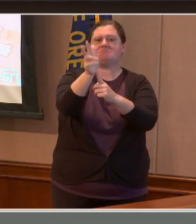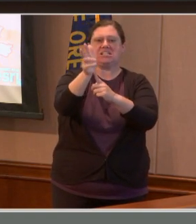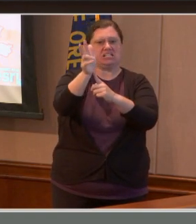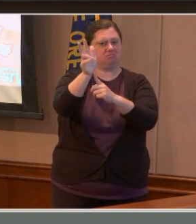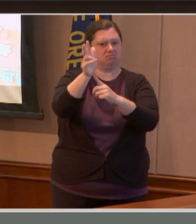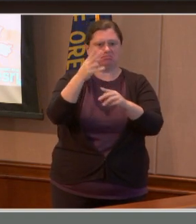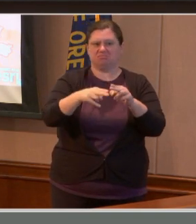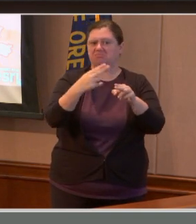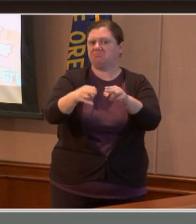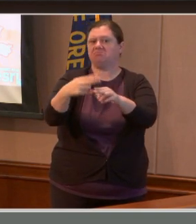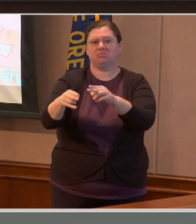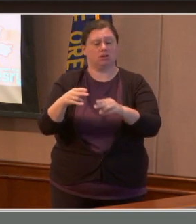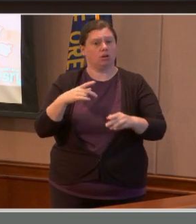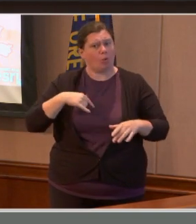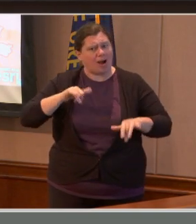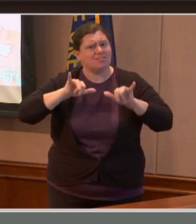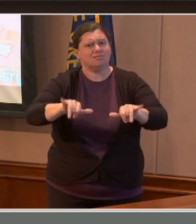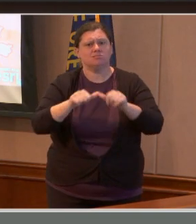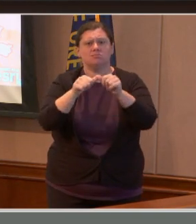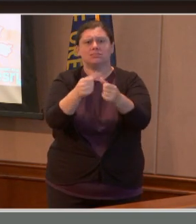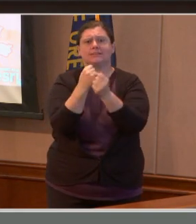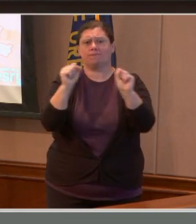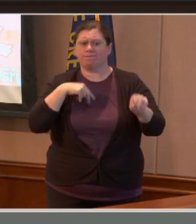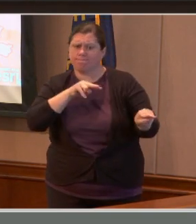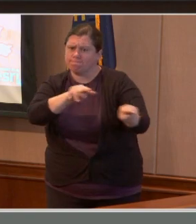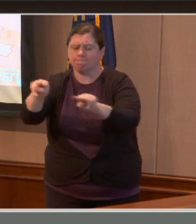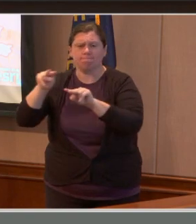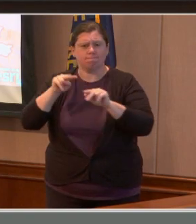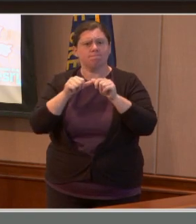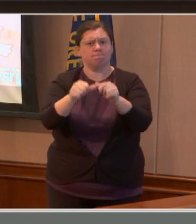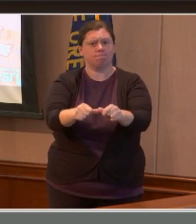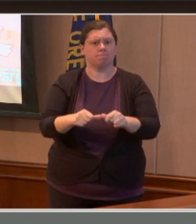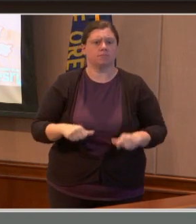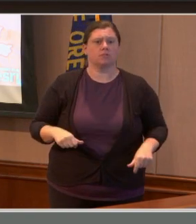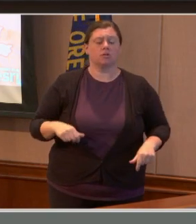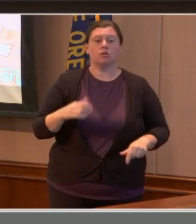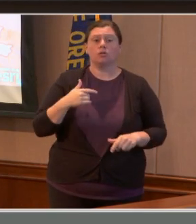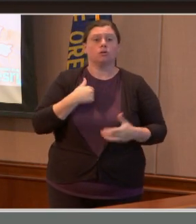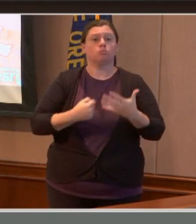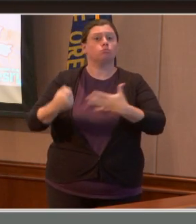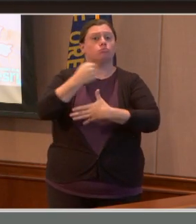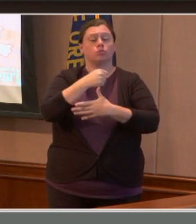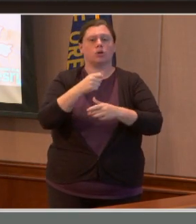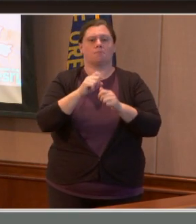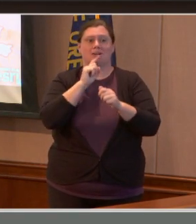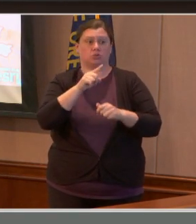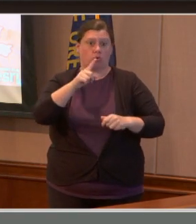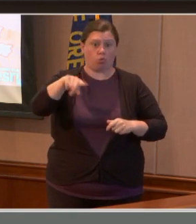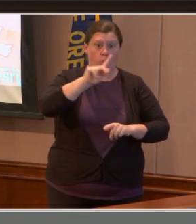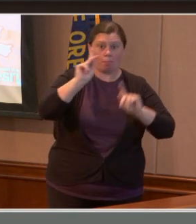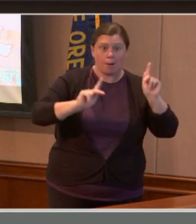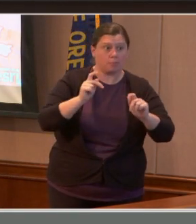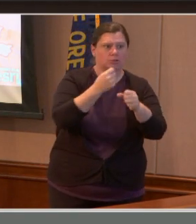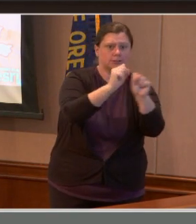Our focus continues to remain on keeping you and your loved ones safe and protecting your property.